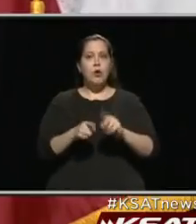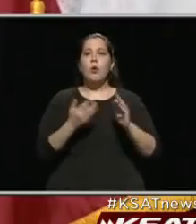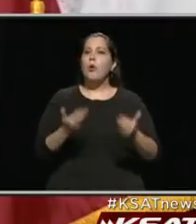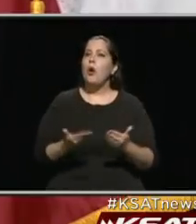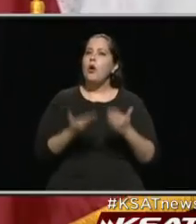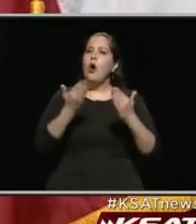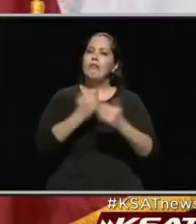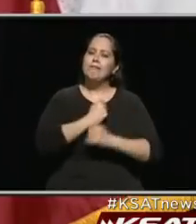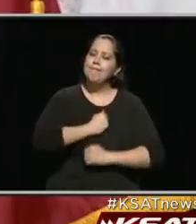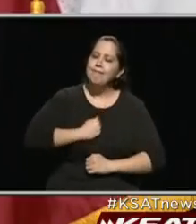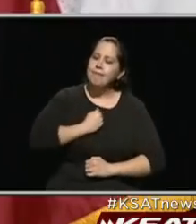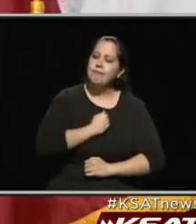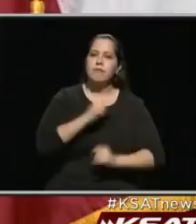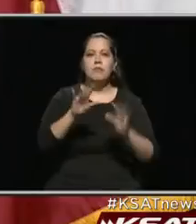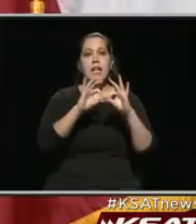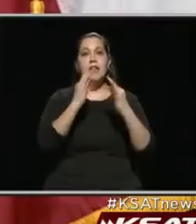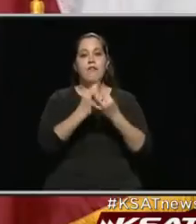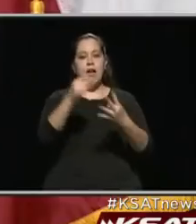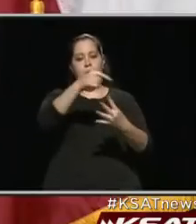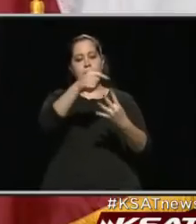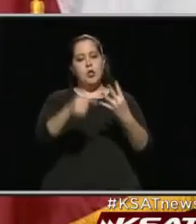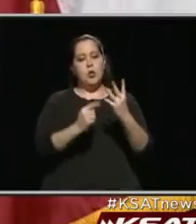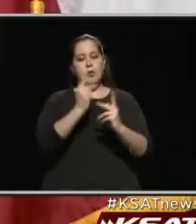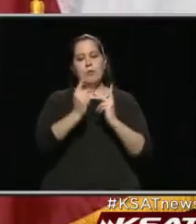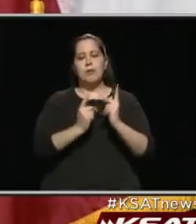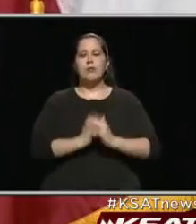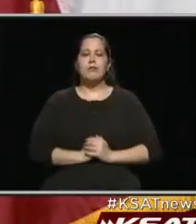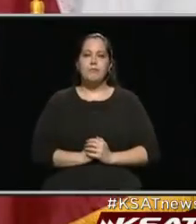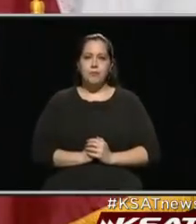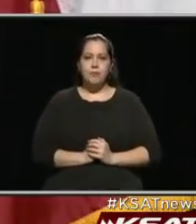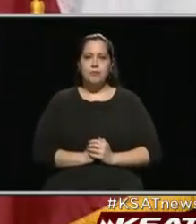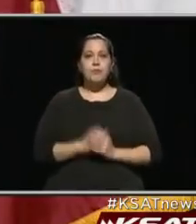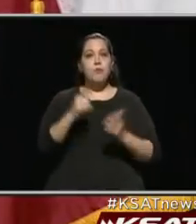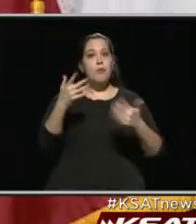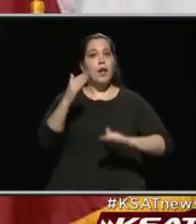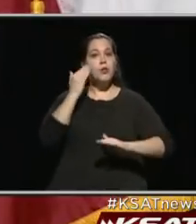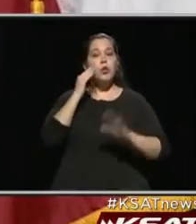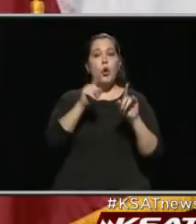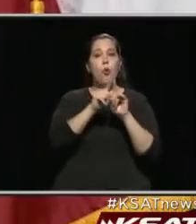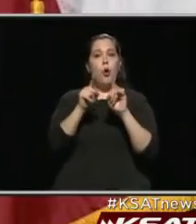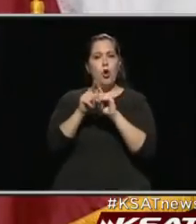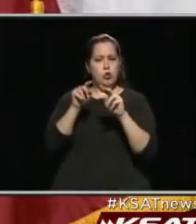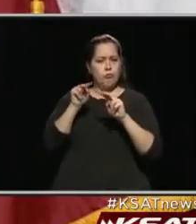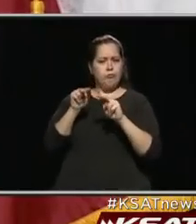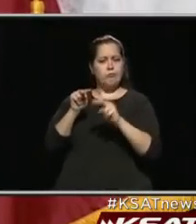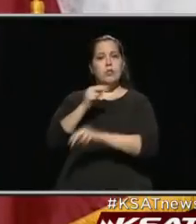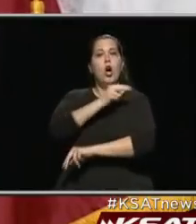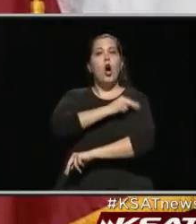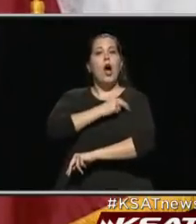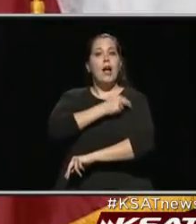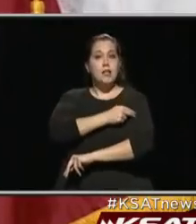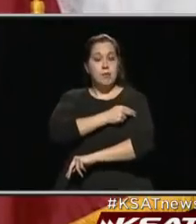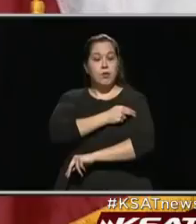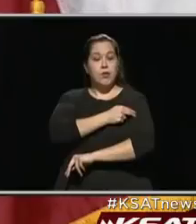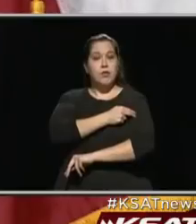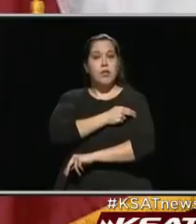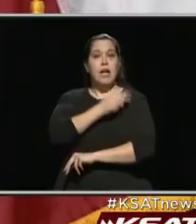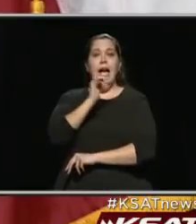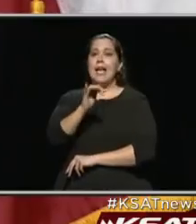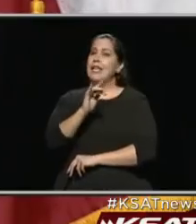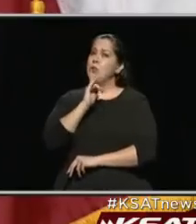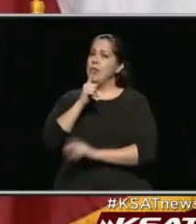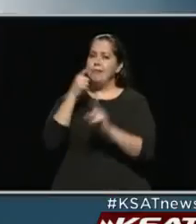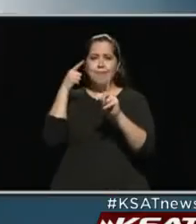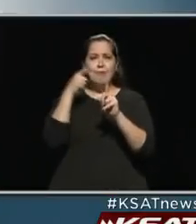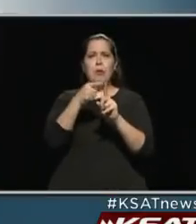sincerest condolences to the families of those loved ones who have lost. As you know, we're also closely monitoring our hospitals. And that's really the